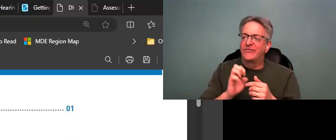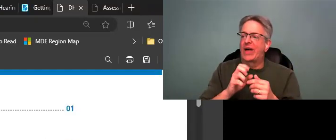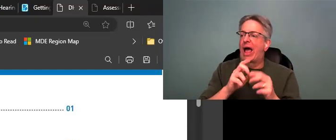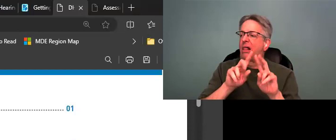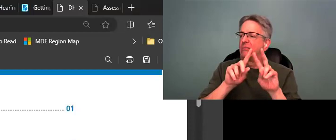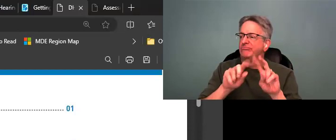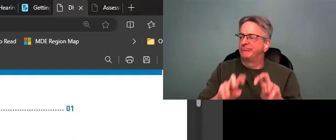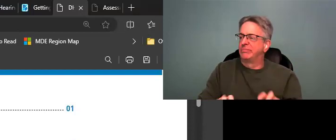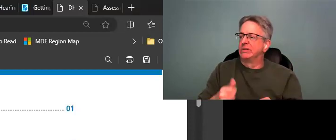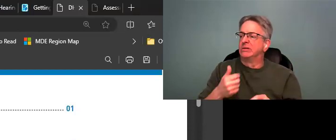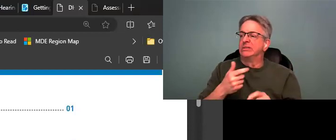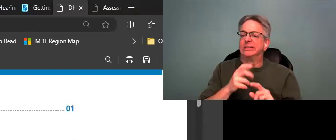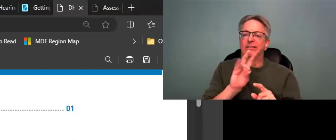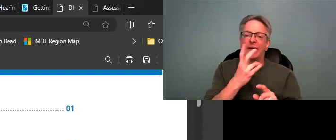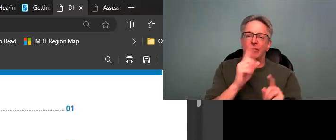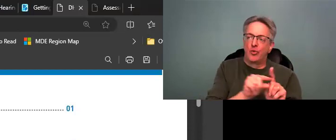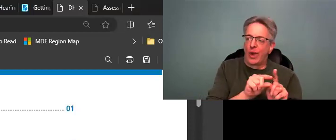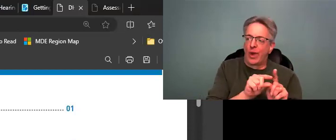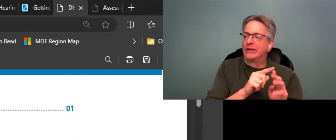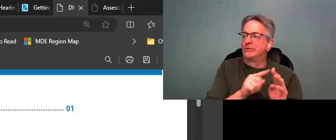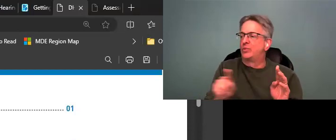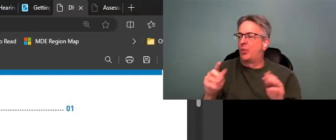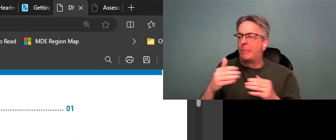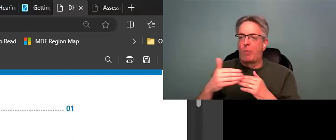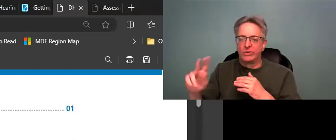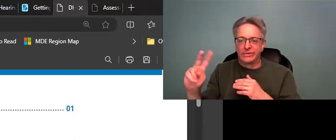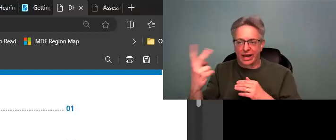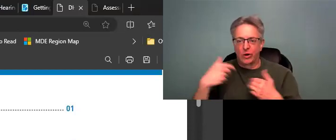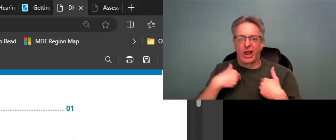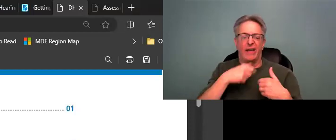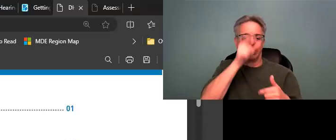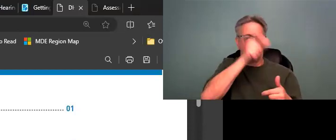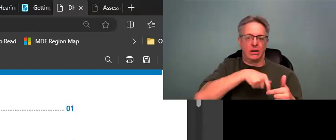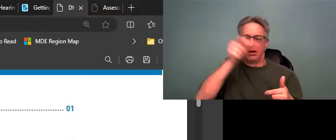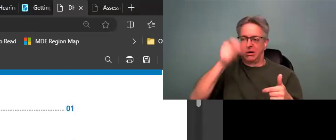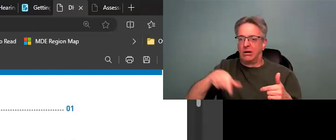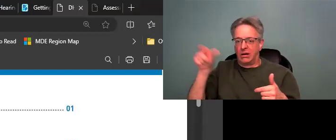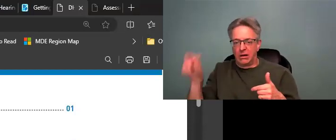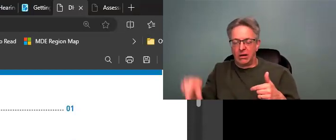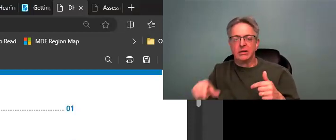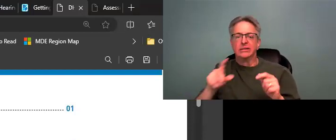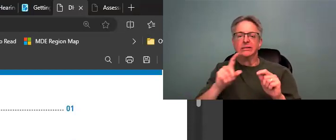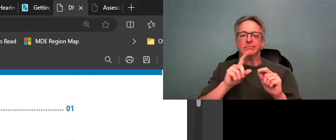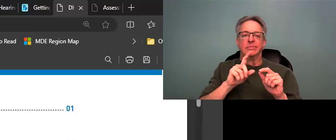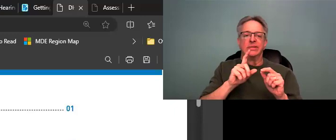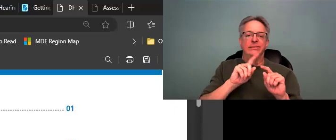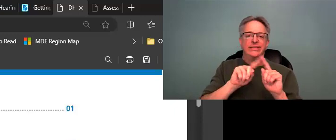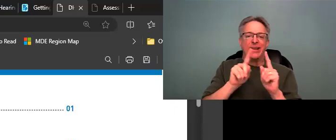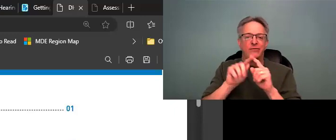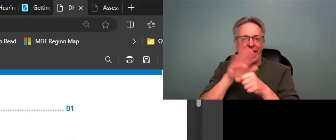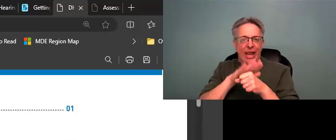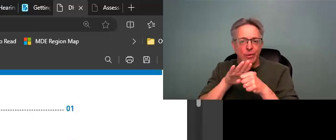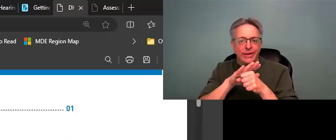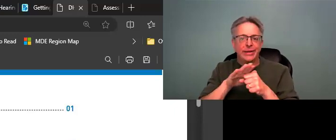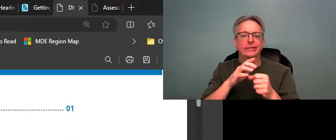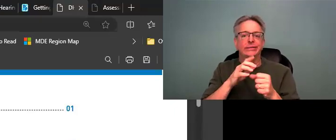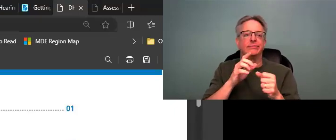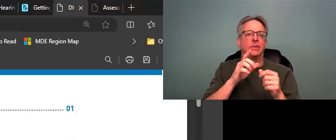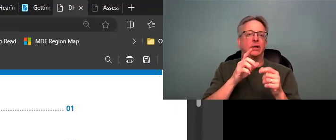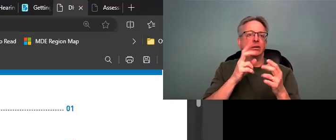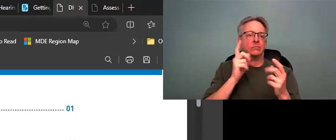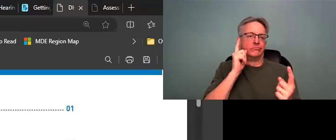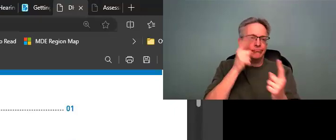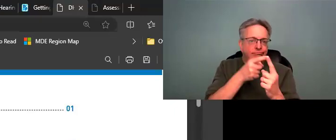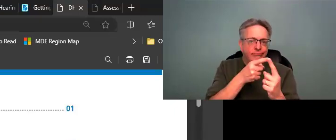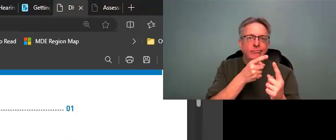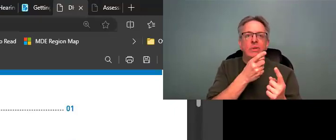There's a variety of profiles. There's seventh grade all the way to post-secondary. There's columns that are contained